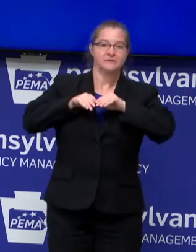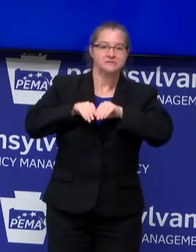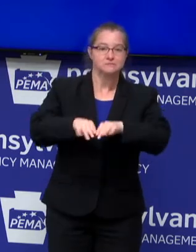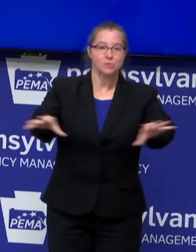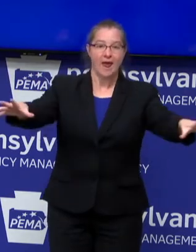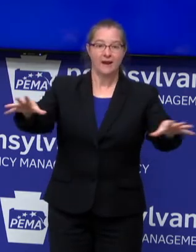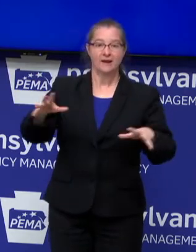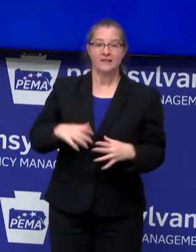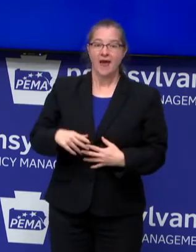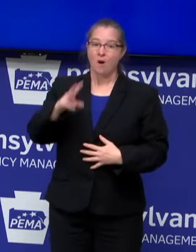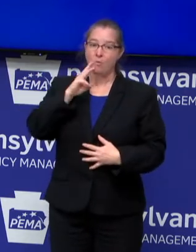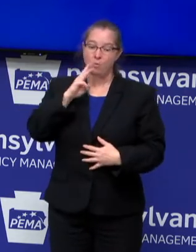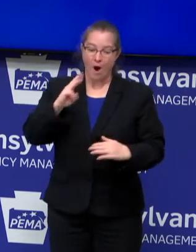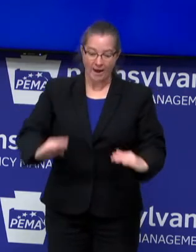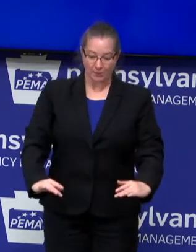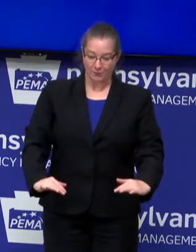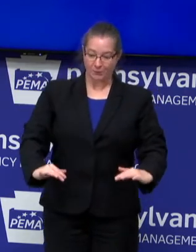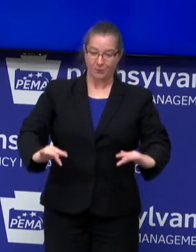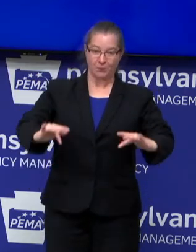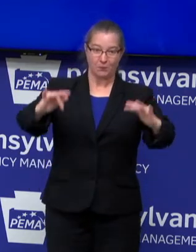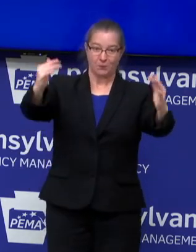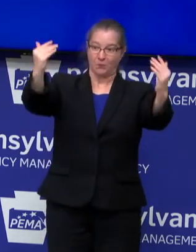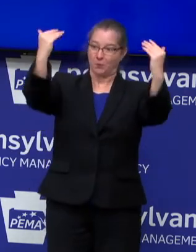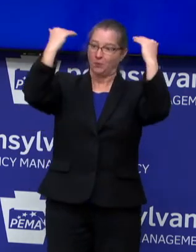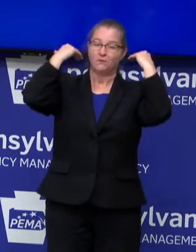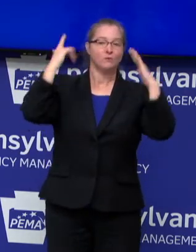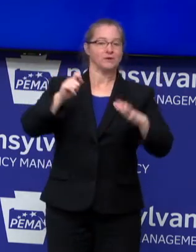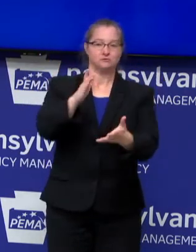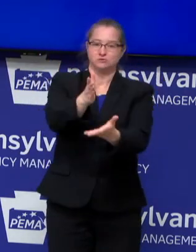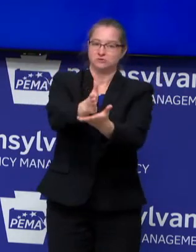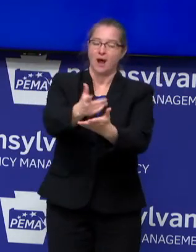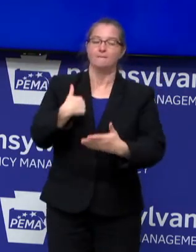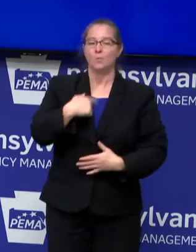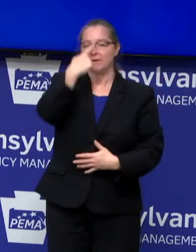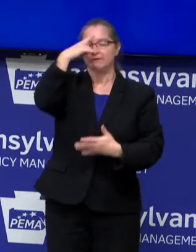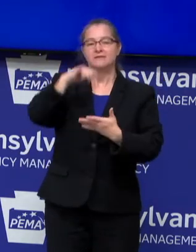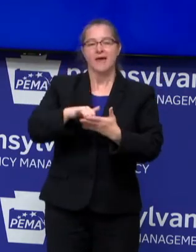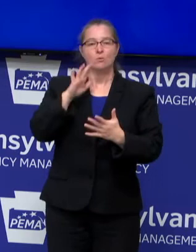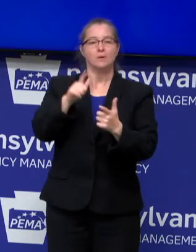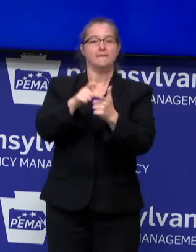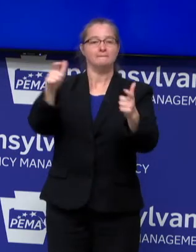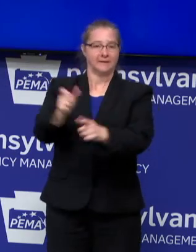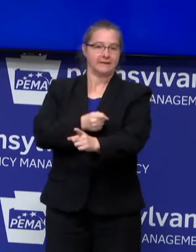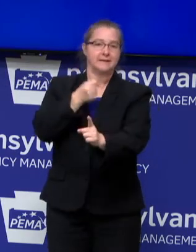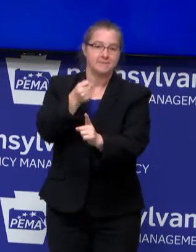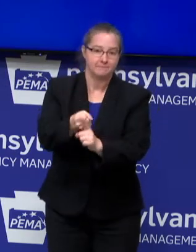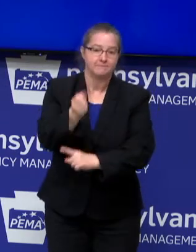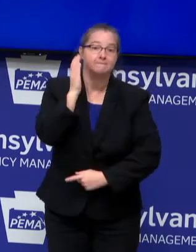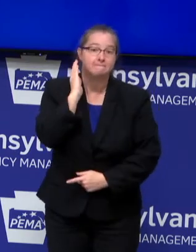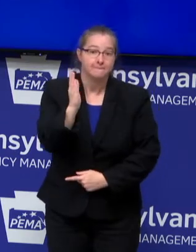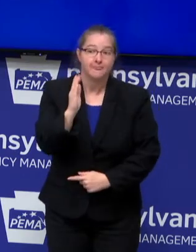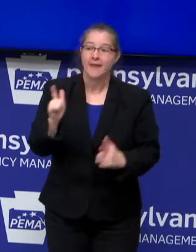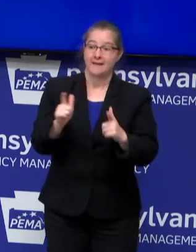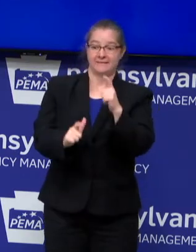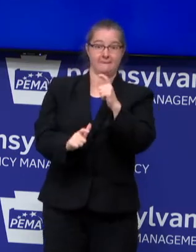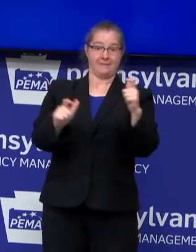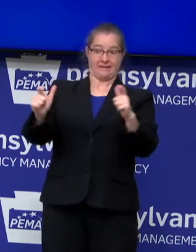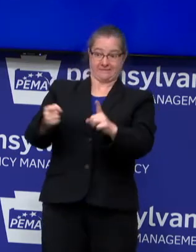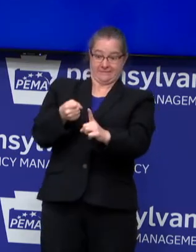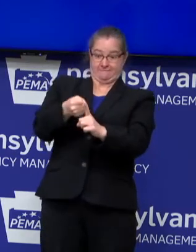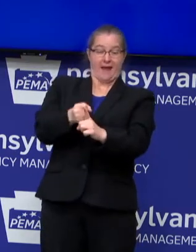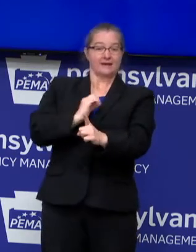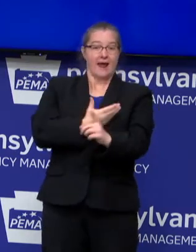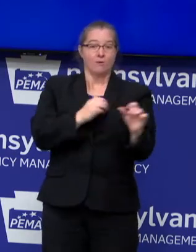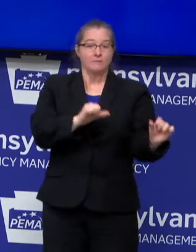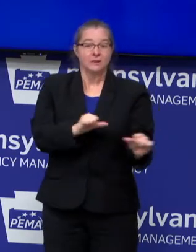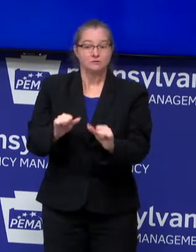water into the boats. Um, and we think that that's going to make a big impact. In fact, uh, the biggest impact on our ability to